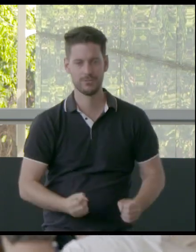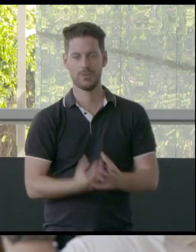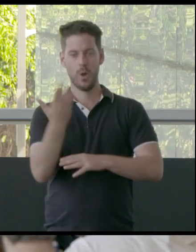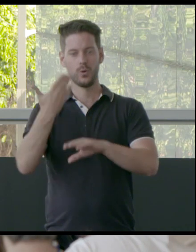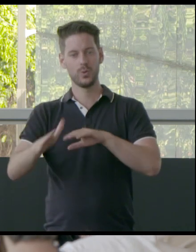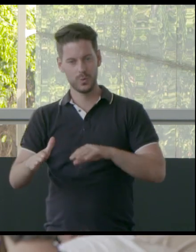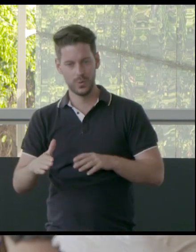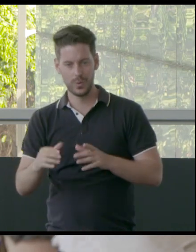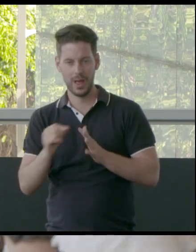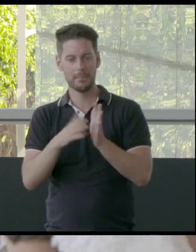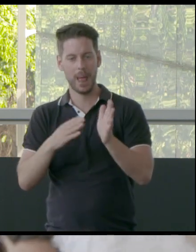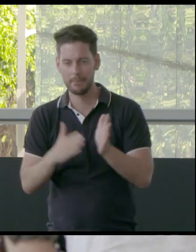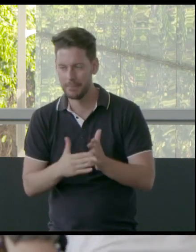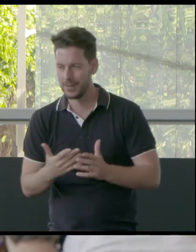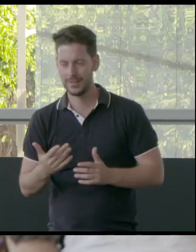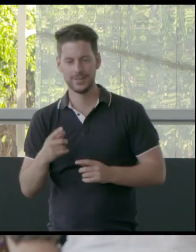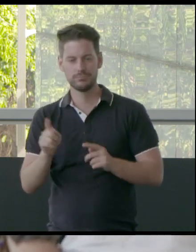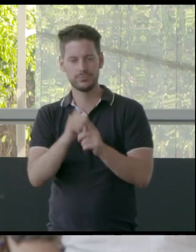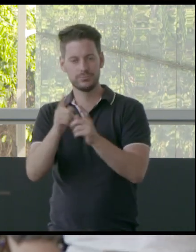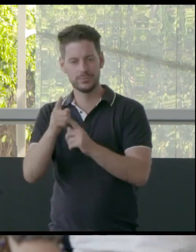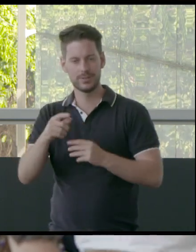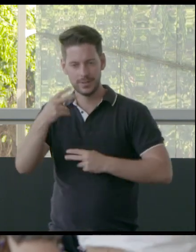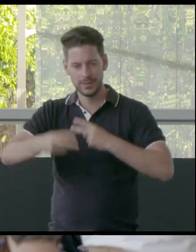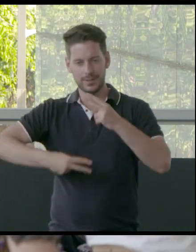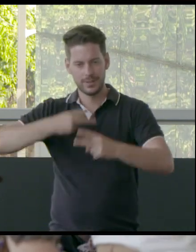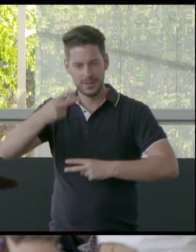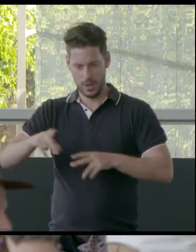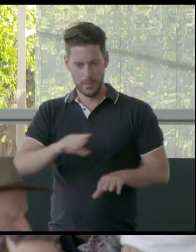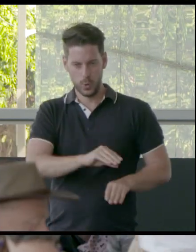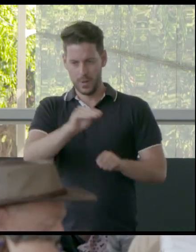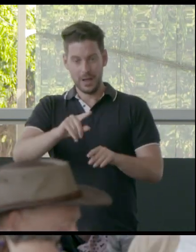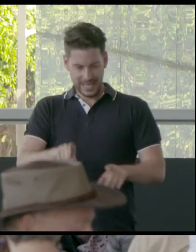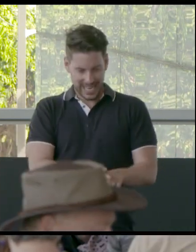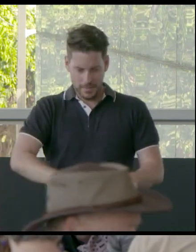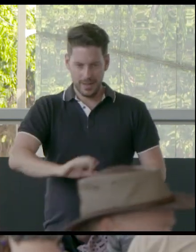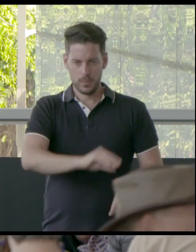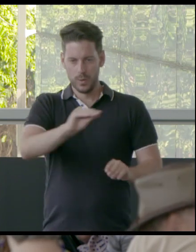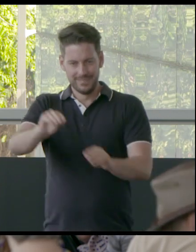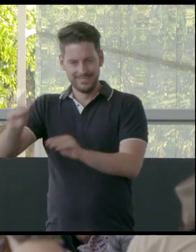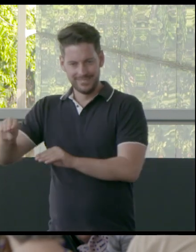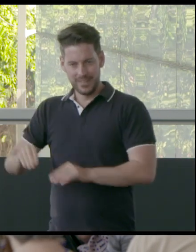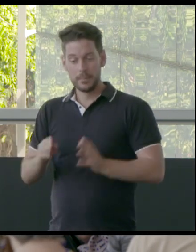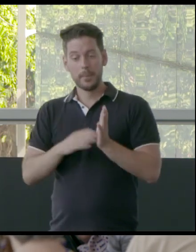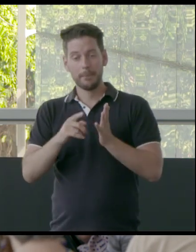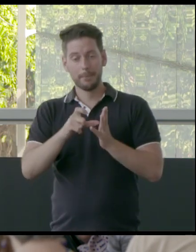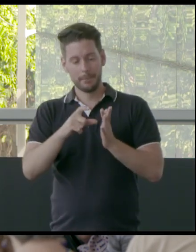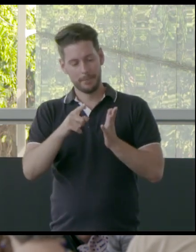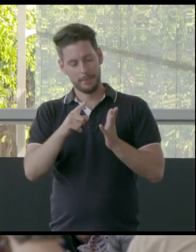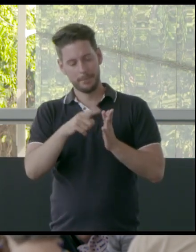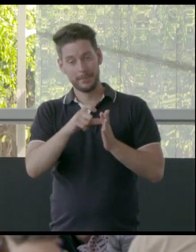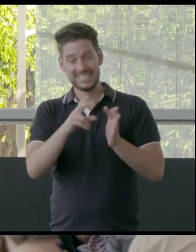the burdicum plums coming on, you harvest that. Yeah. Middens are really important maps in that way.